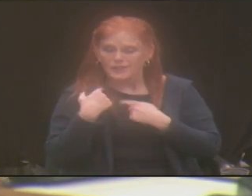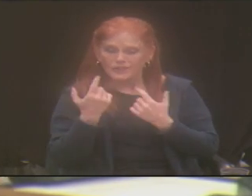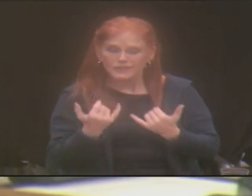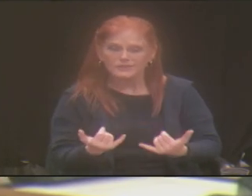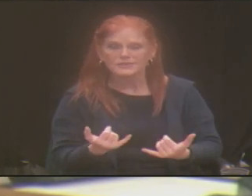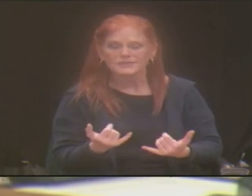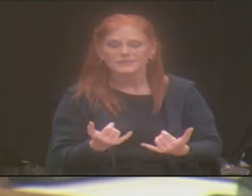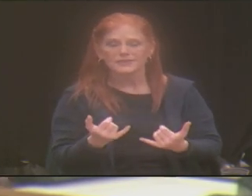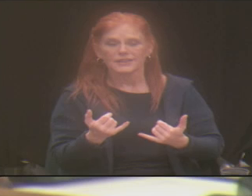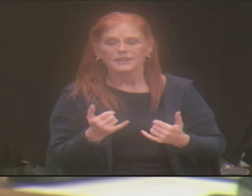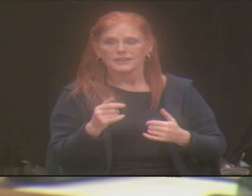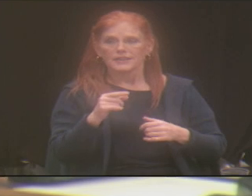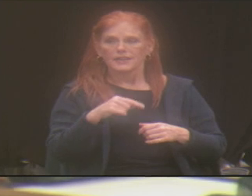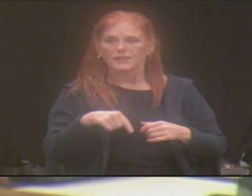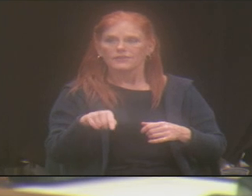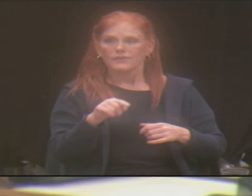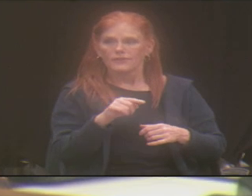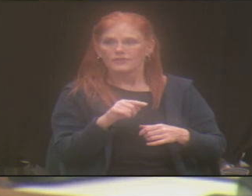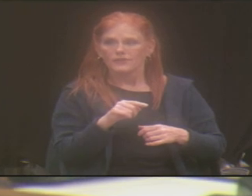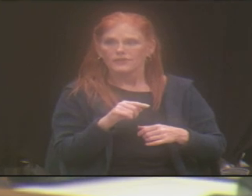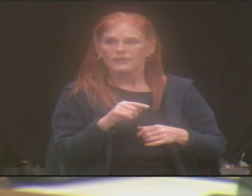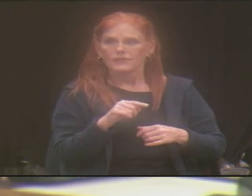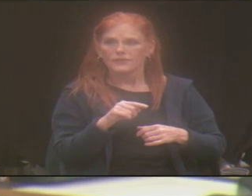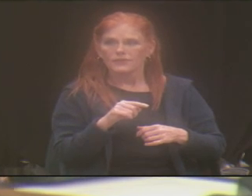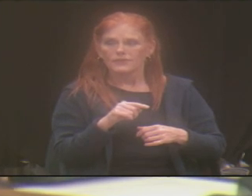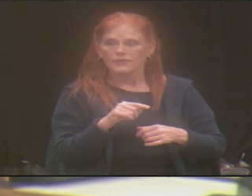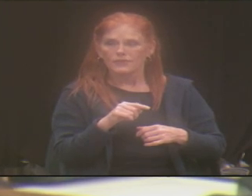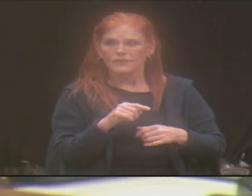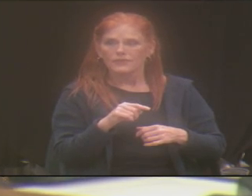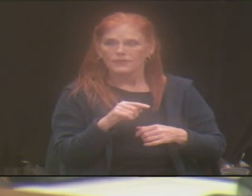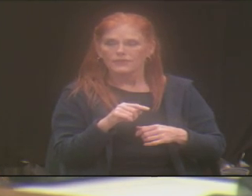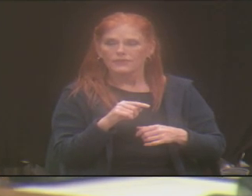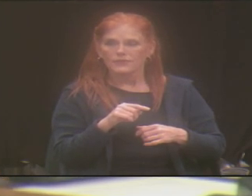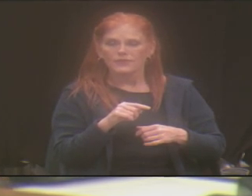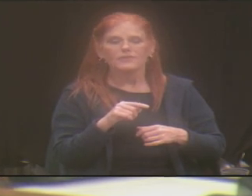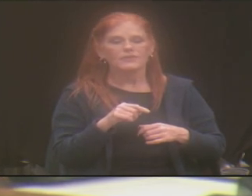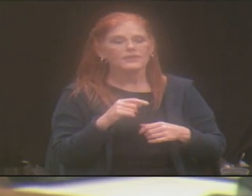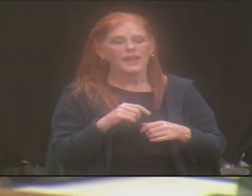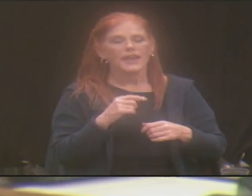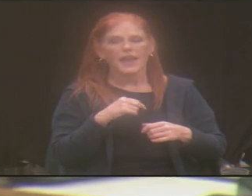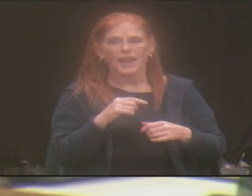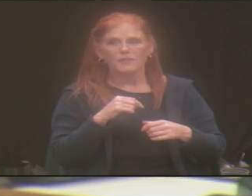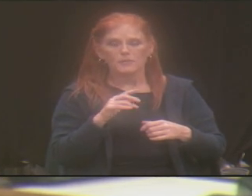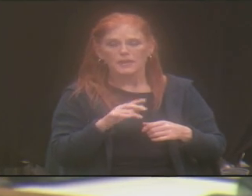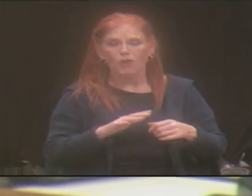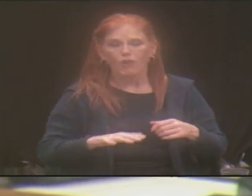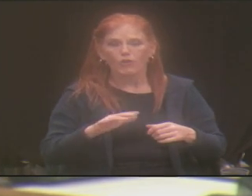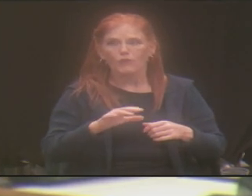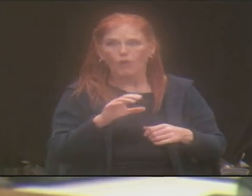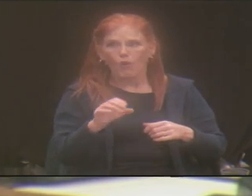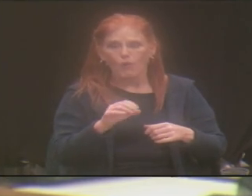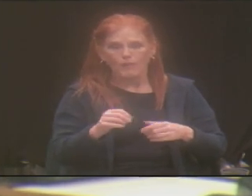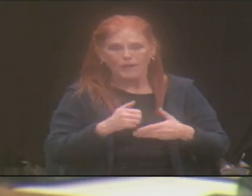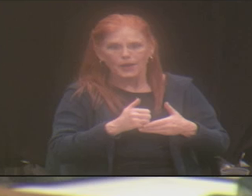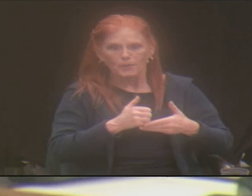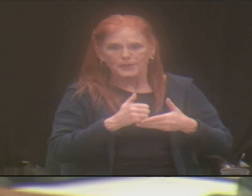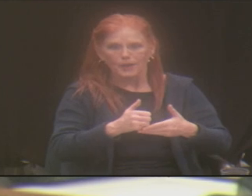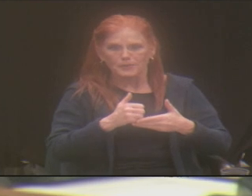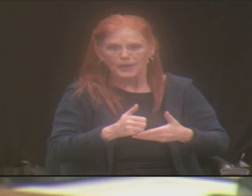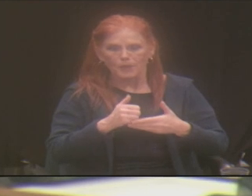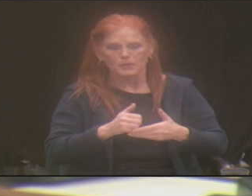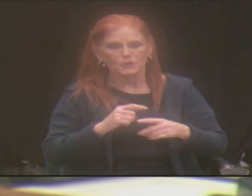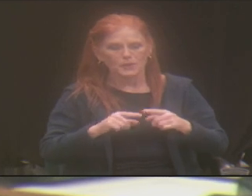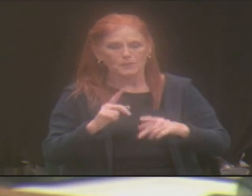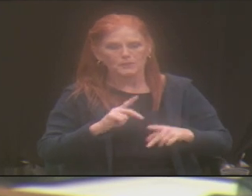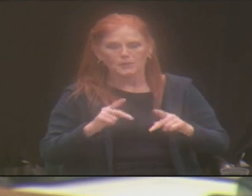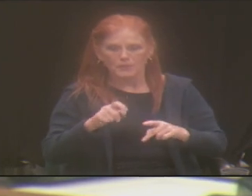have been going into the pockets of vulnerable communities throughout Omaha. So what I was